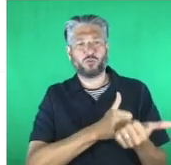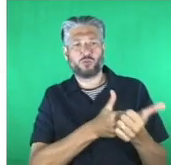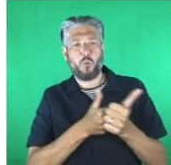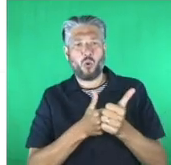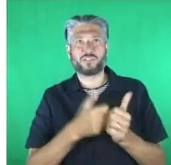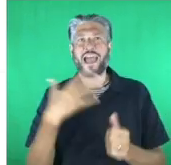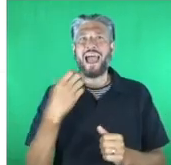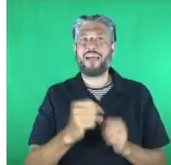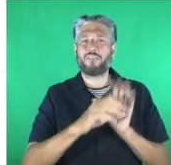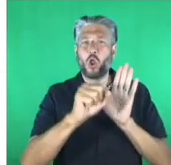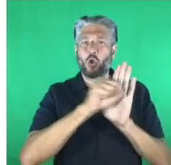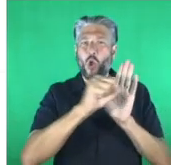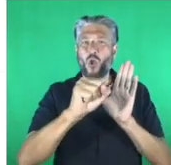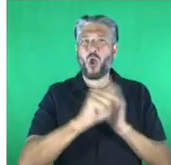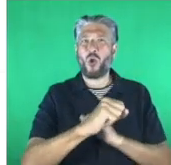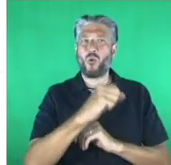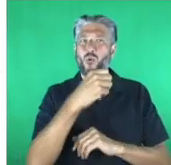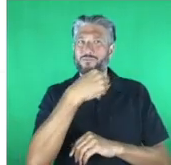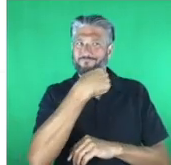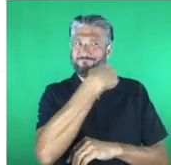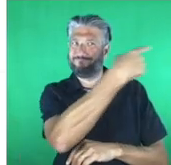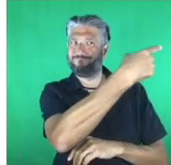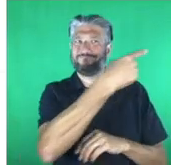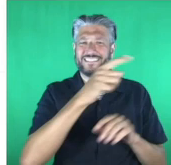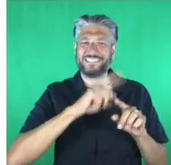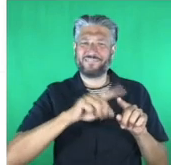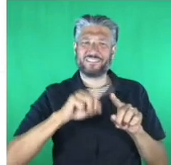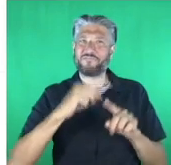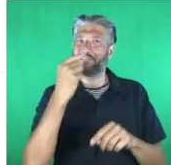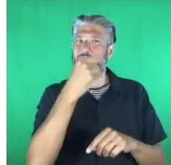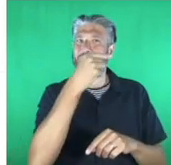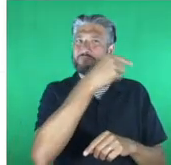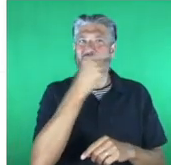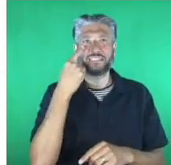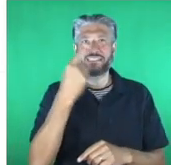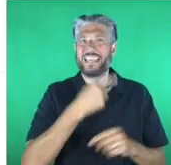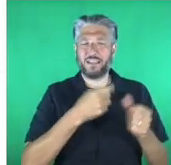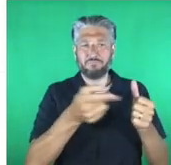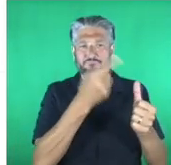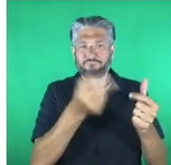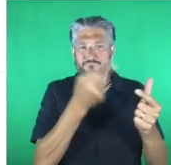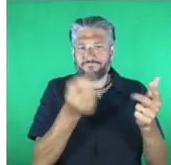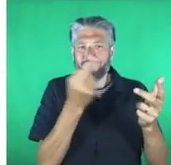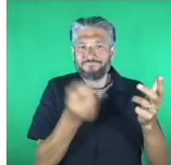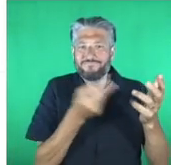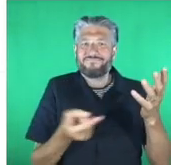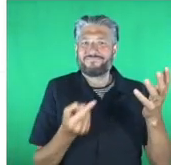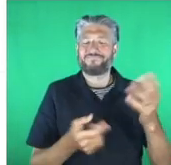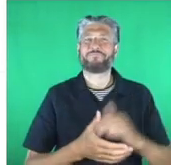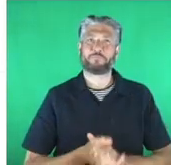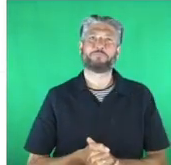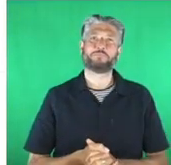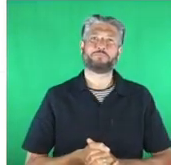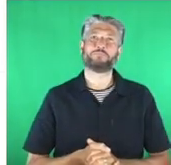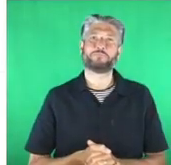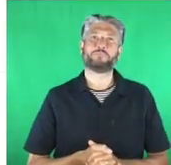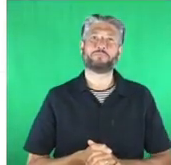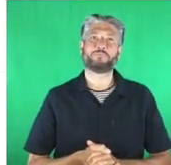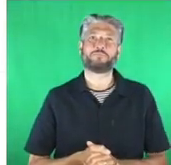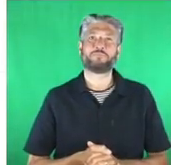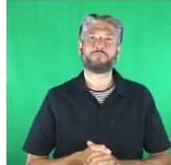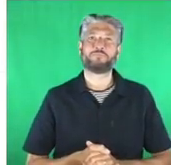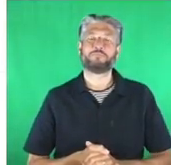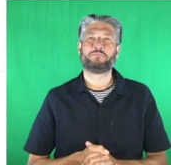charity digital comic relief crowdfunder do it live good things foundation google i